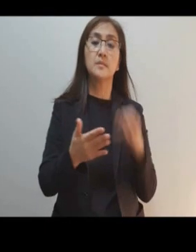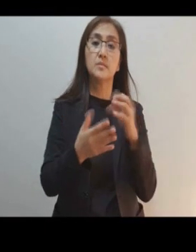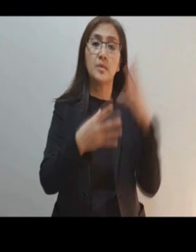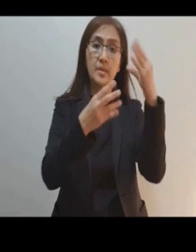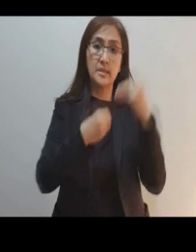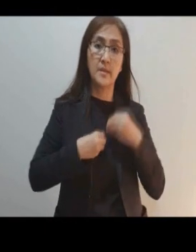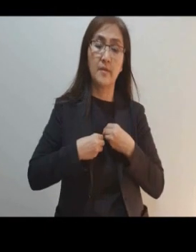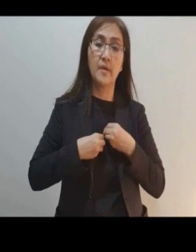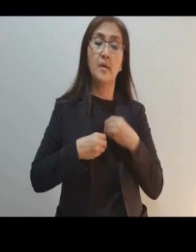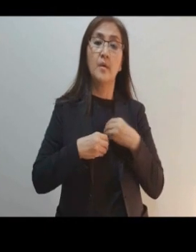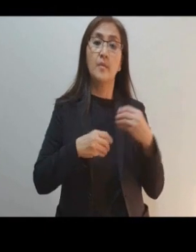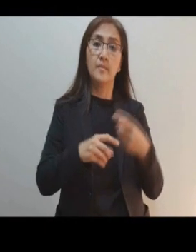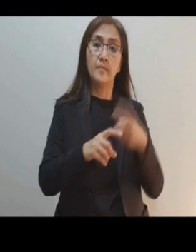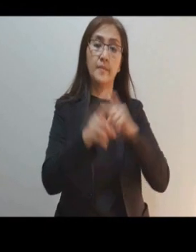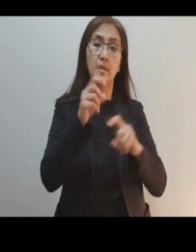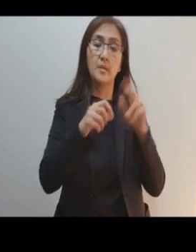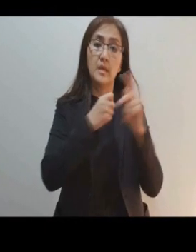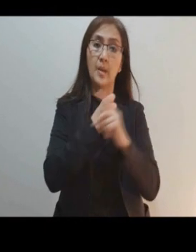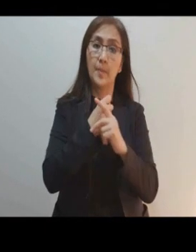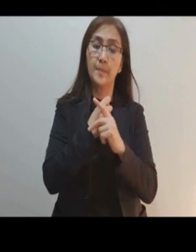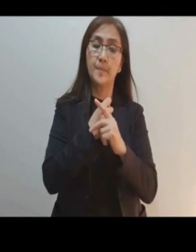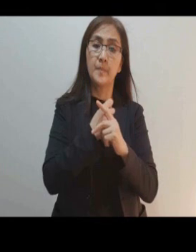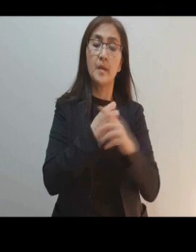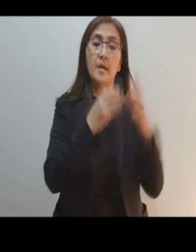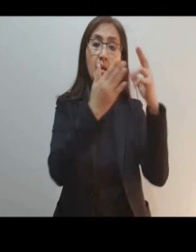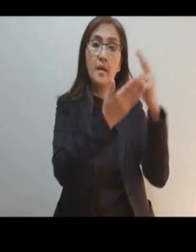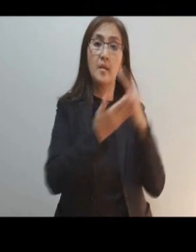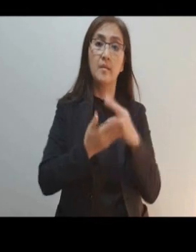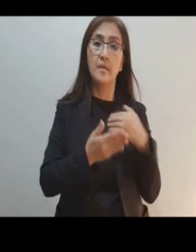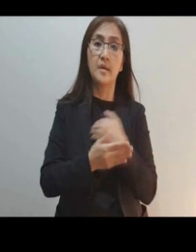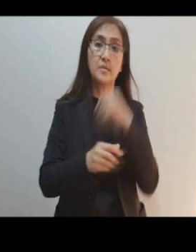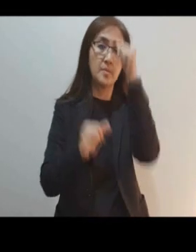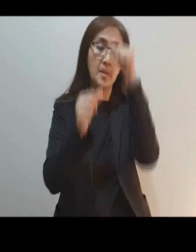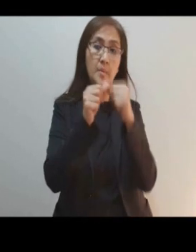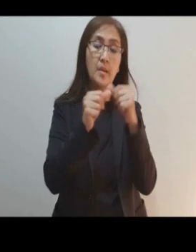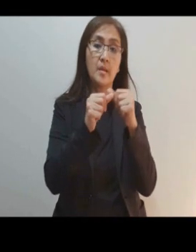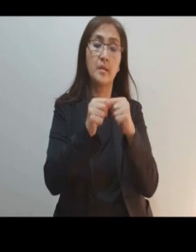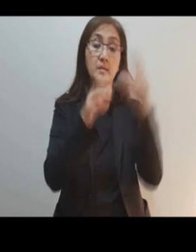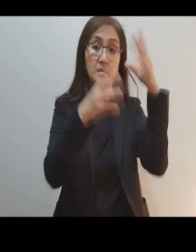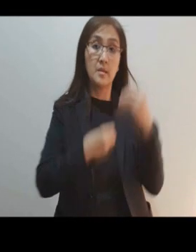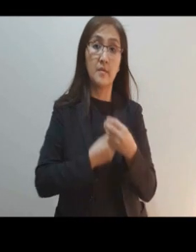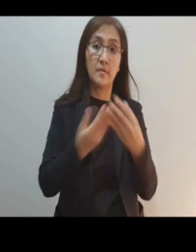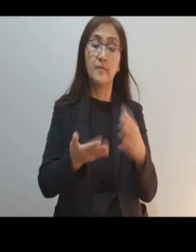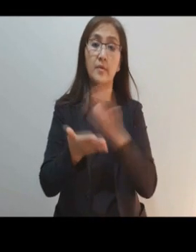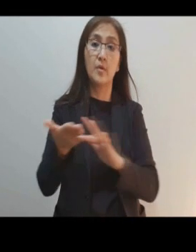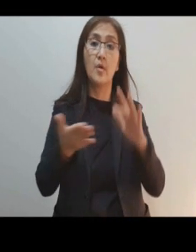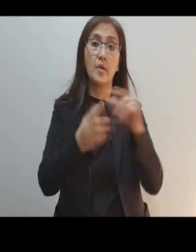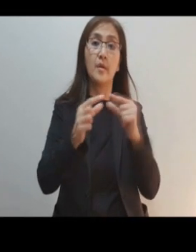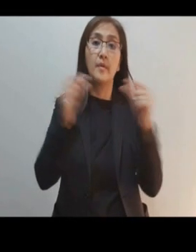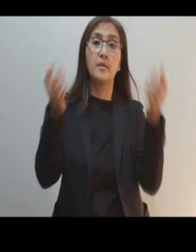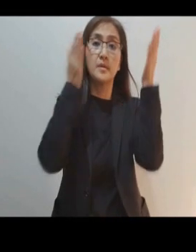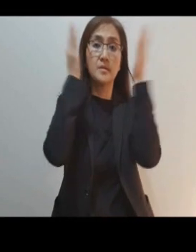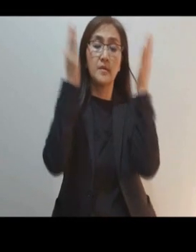monetary blessings we receive, own, and keep. Help us remember that these are given for your glory